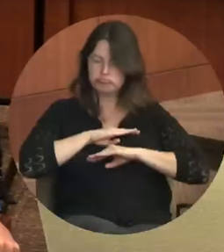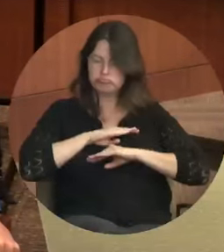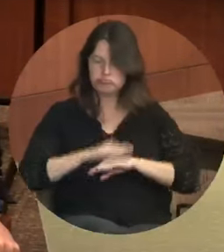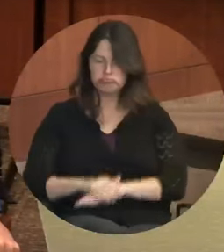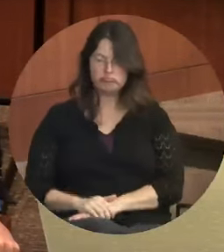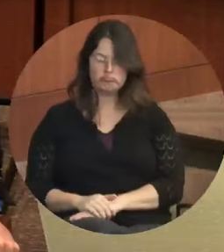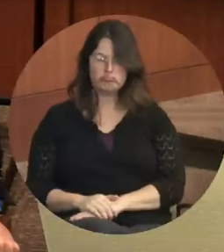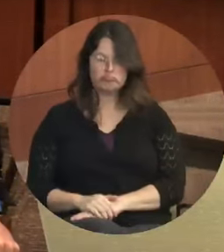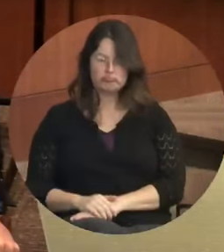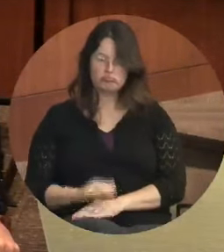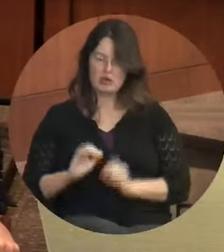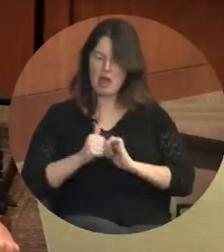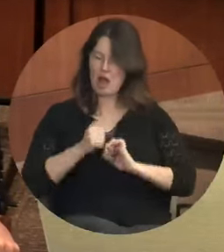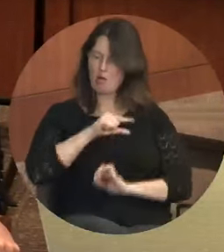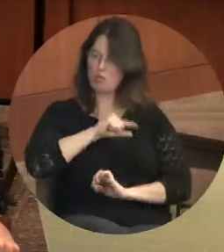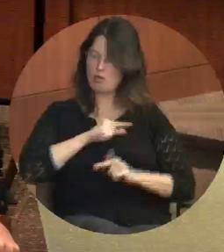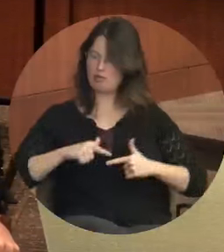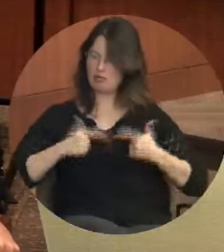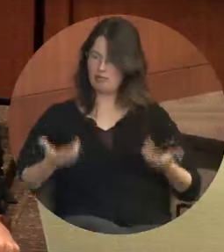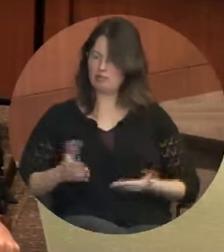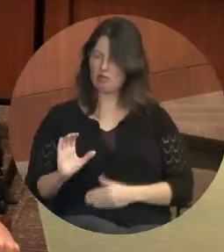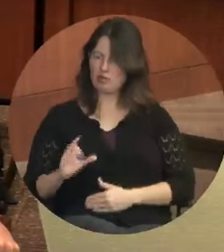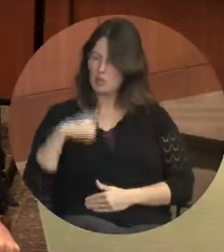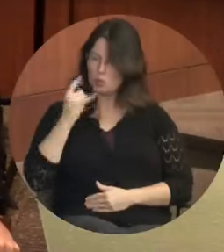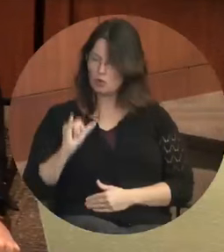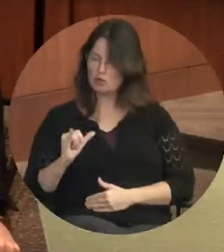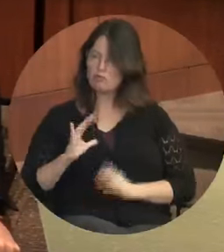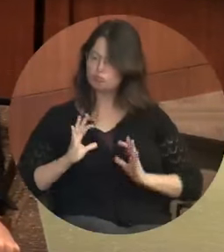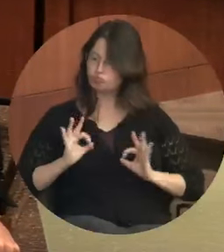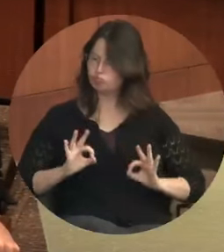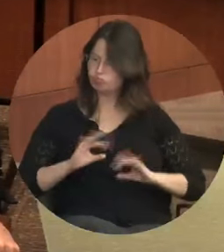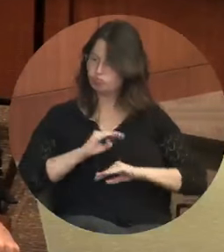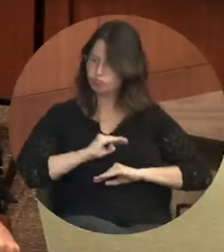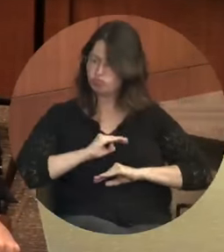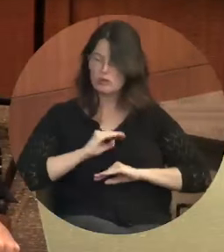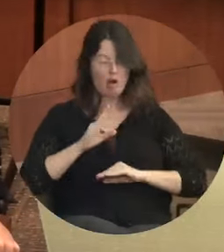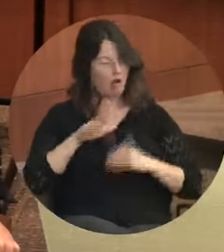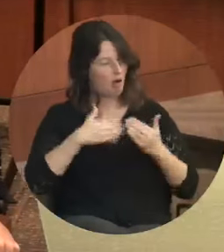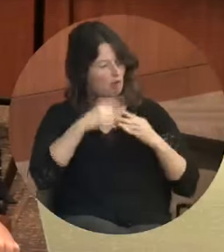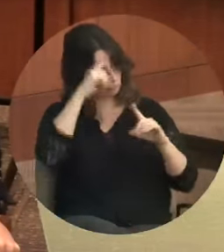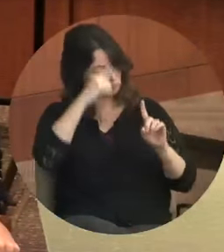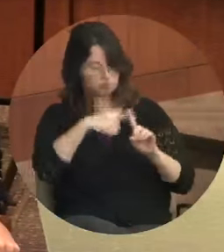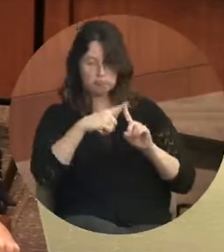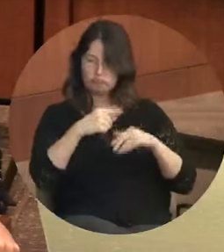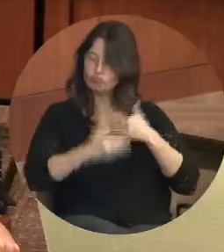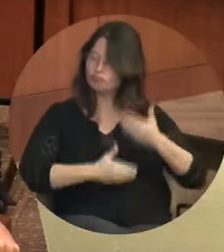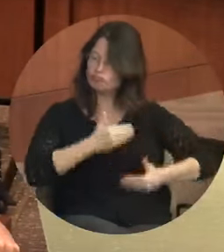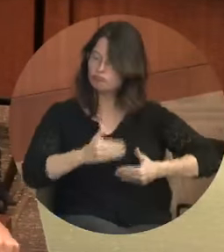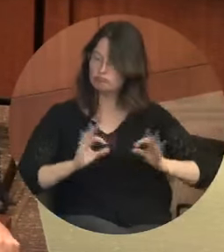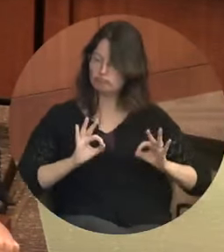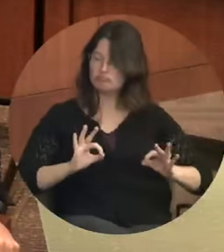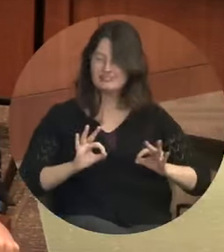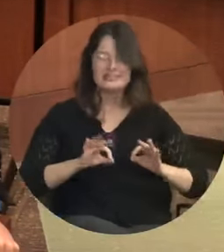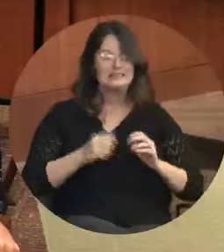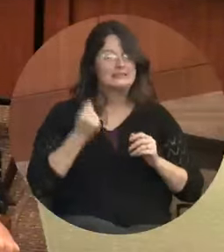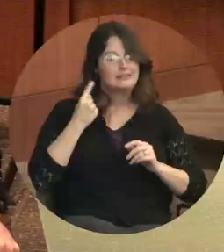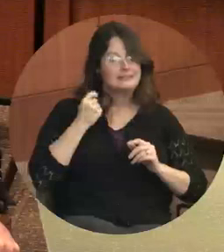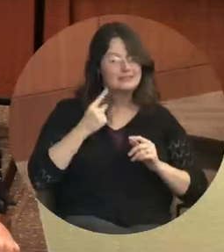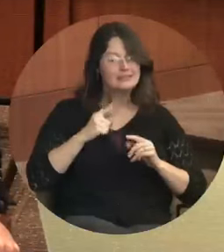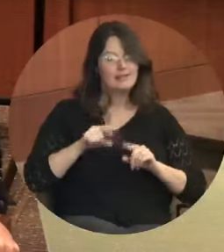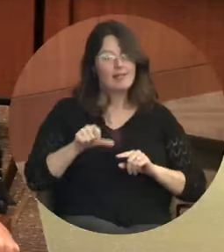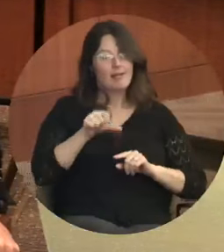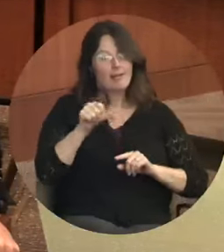And although these are positive and promising indicators, we also learned some troubling truths.